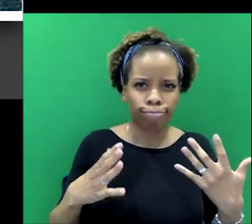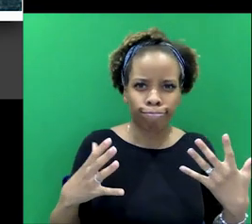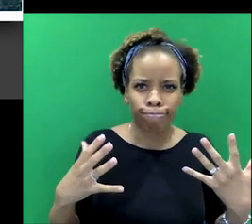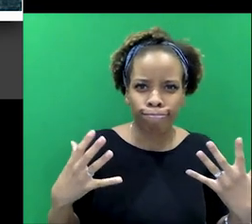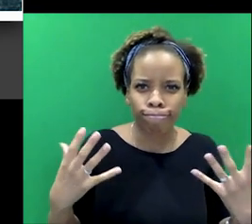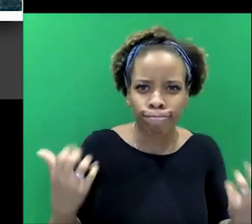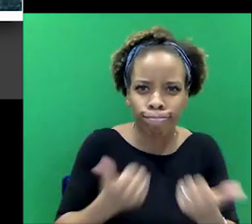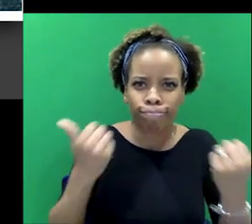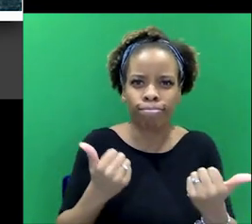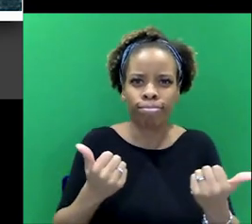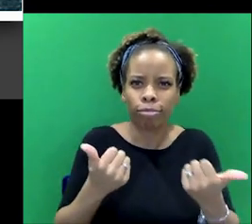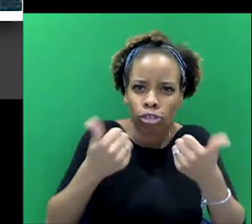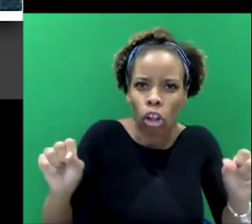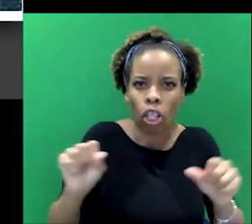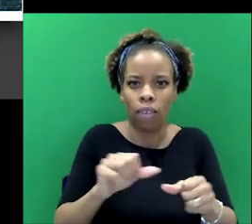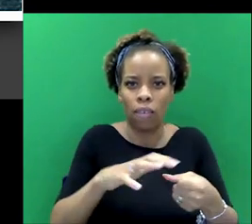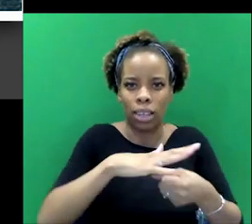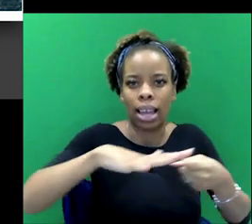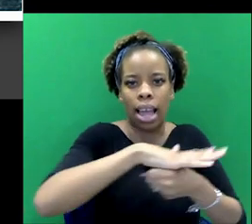see, you know, how he gets into the case.